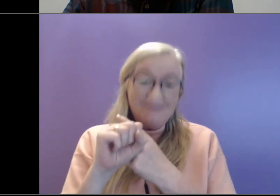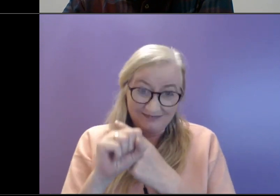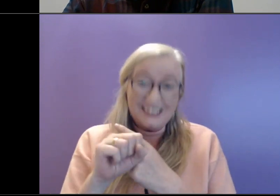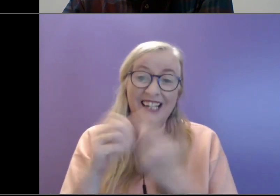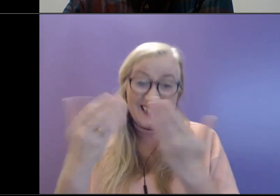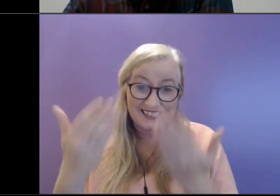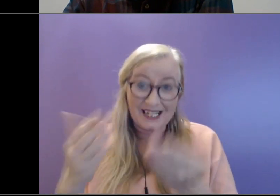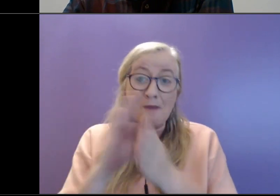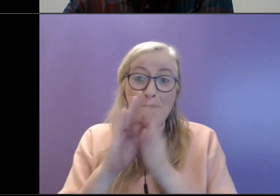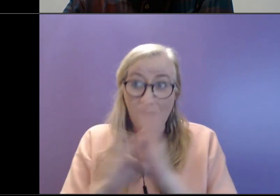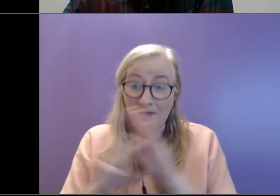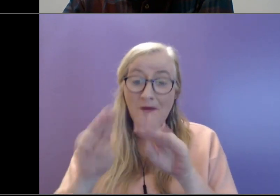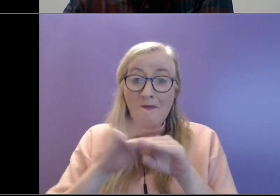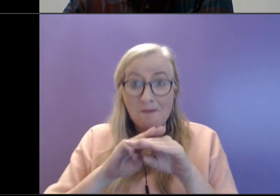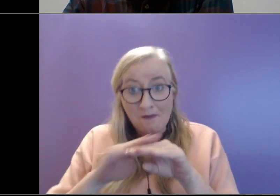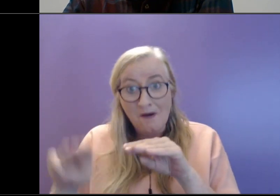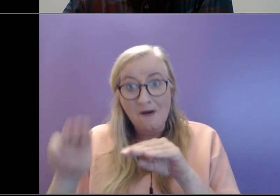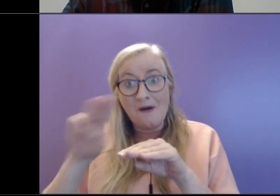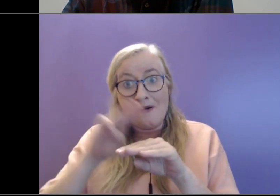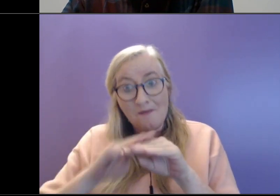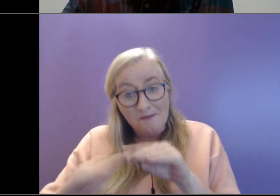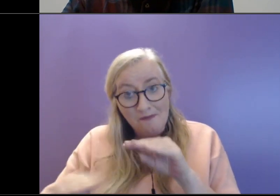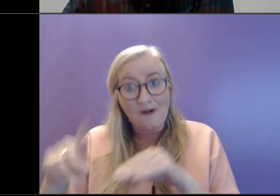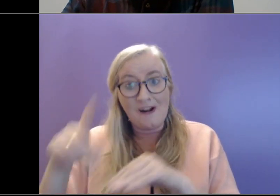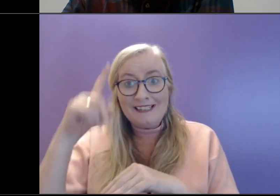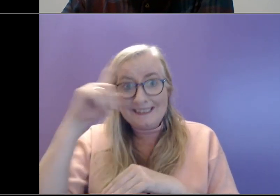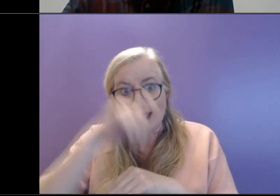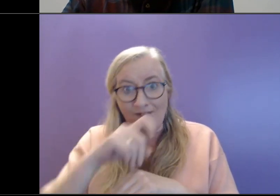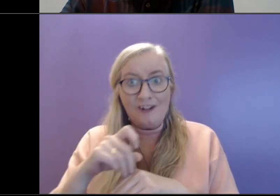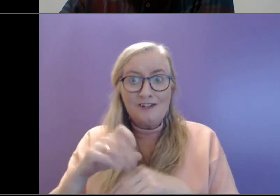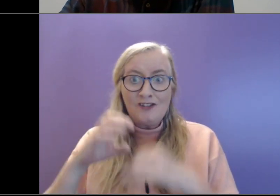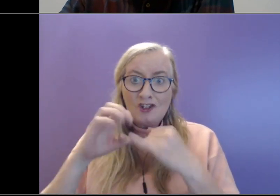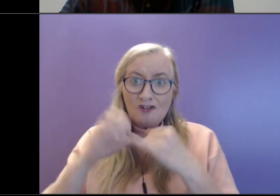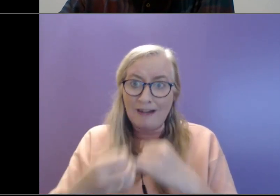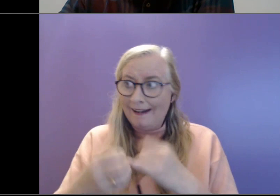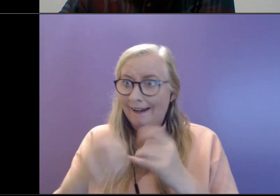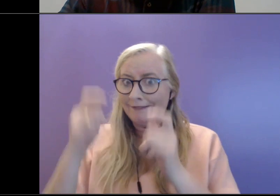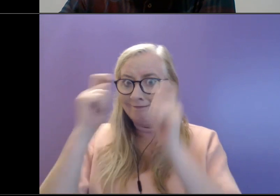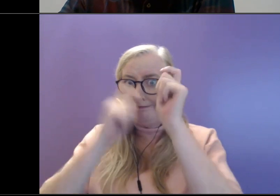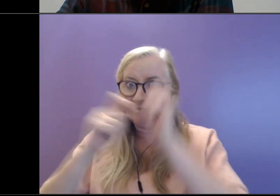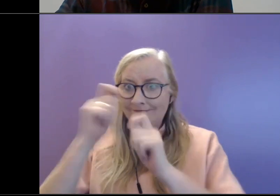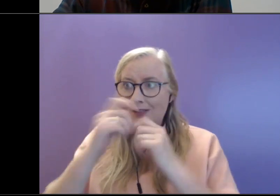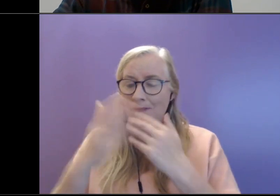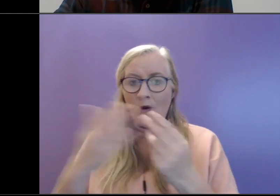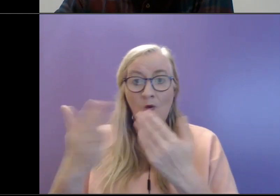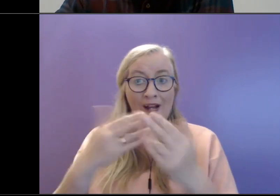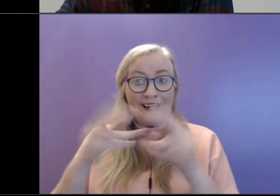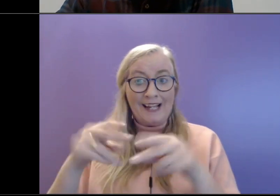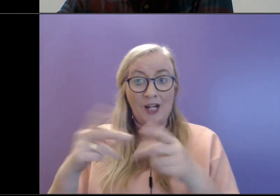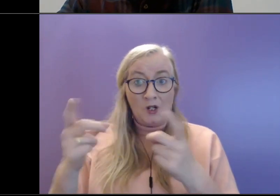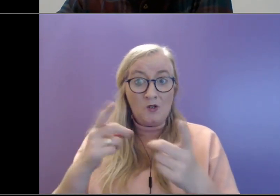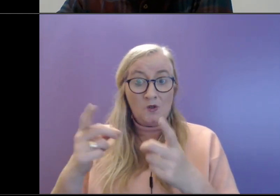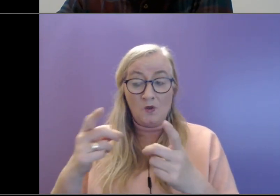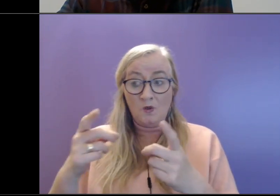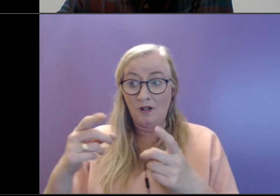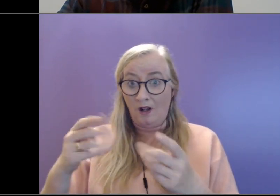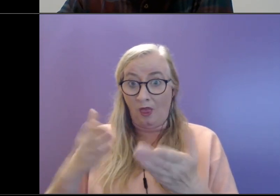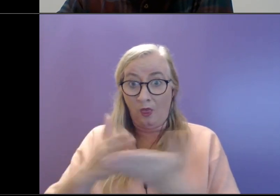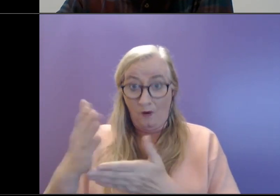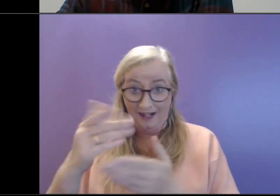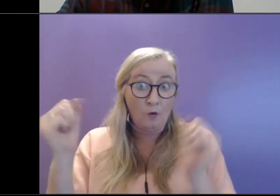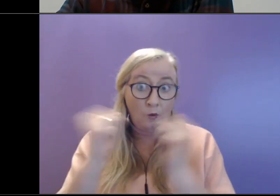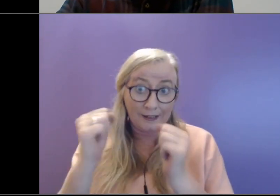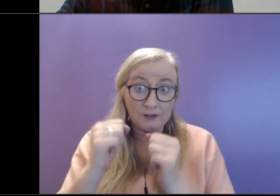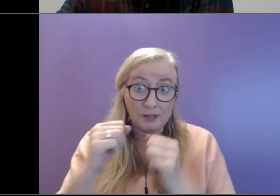think of creative things to do and to supplement some of the things we really love to do in the winter months are much harder as well. mean, I